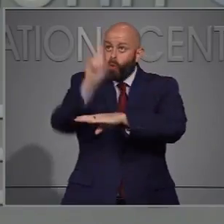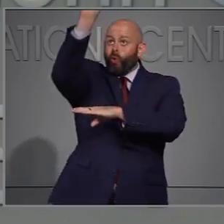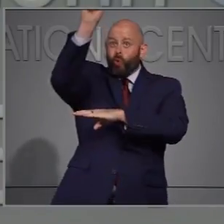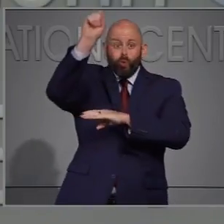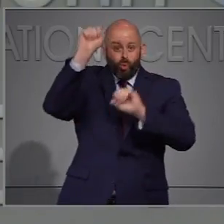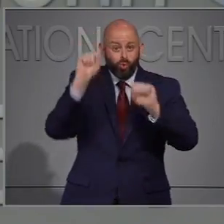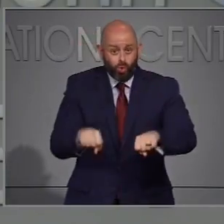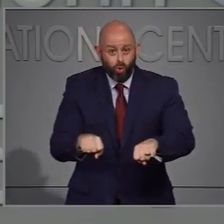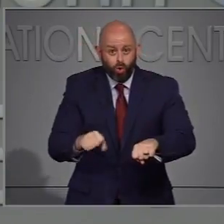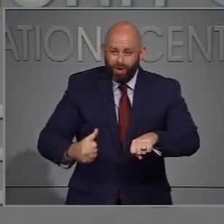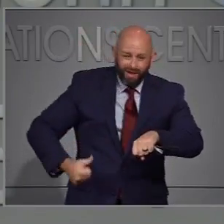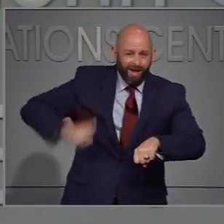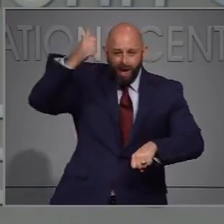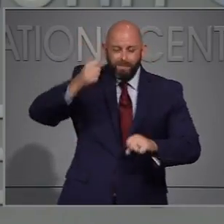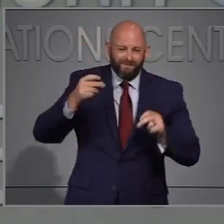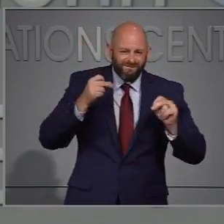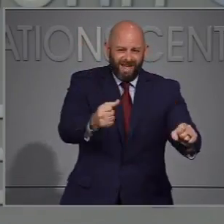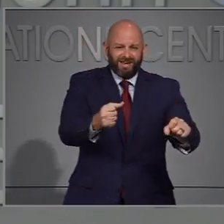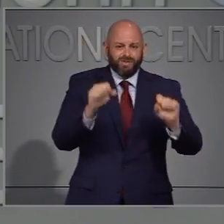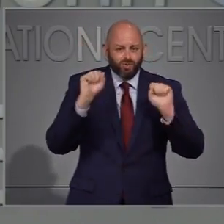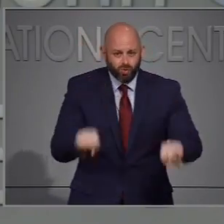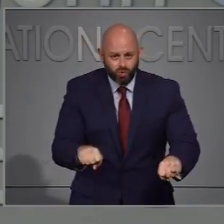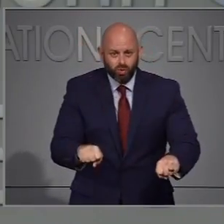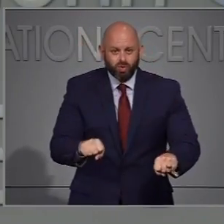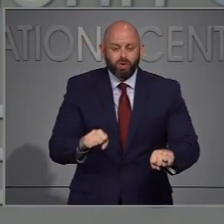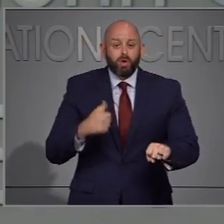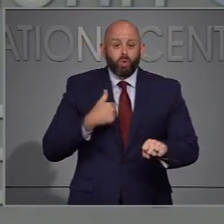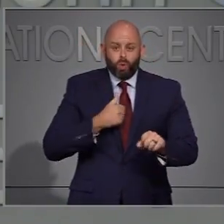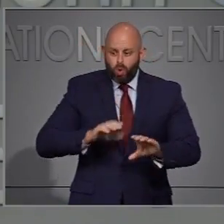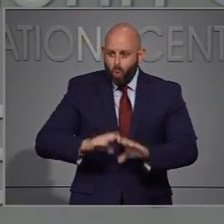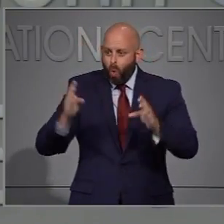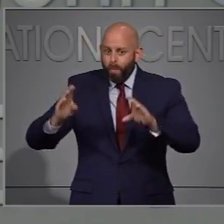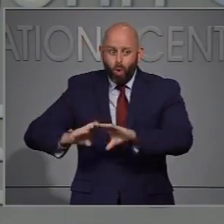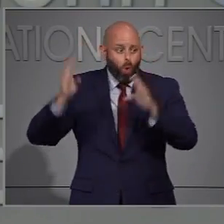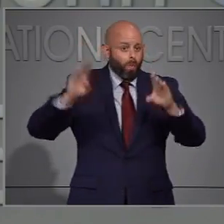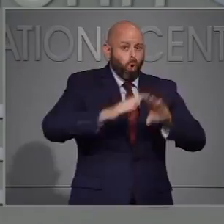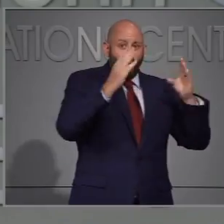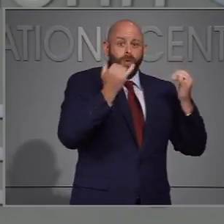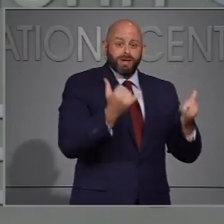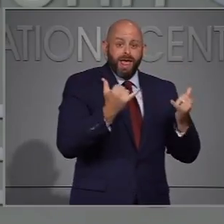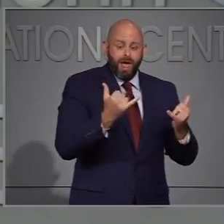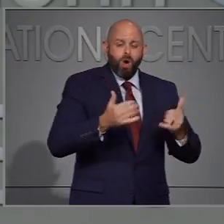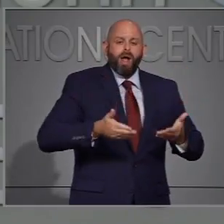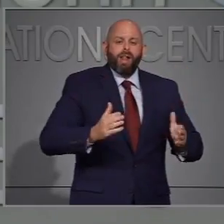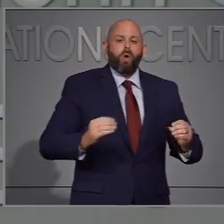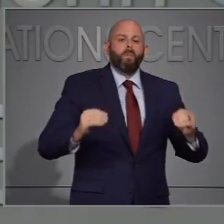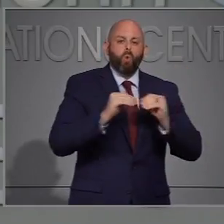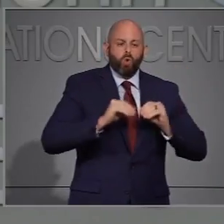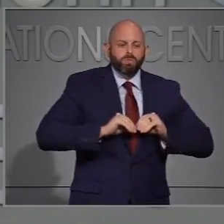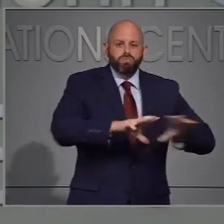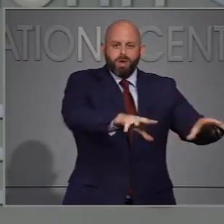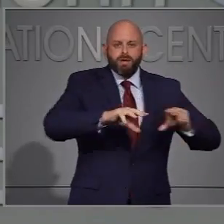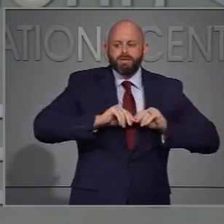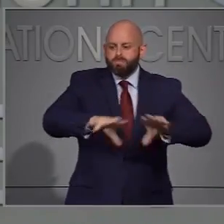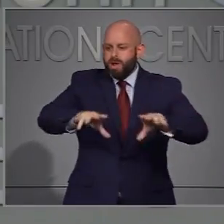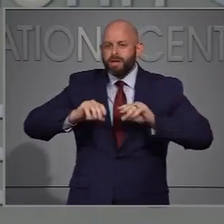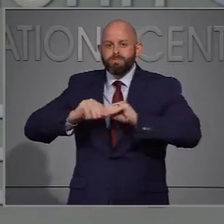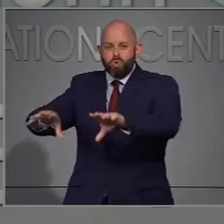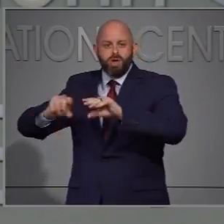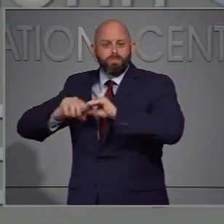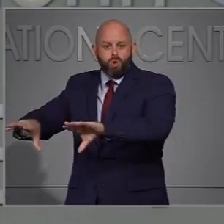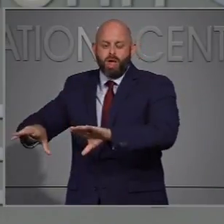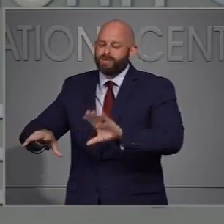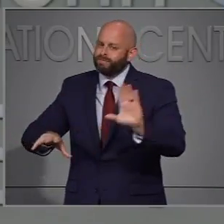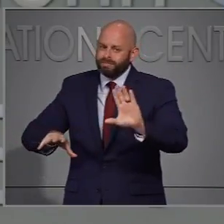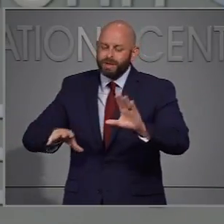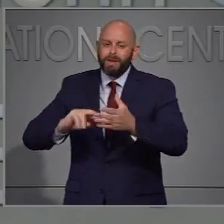of an eye. Easing restrictions now to allow more high transmission activities could cause a